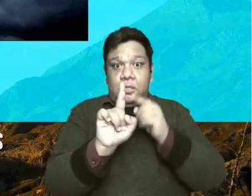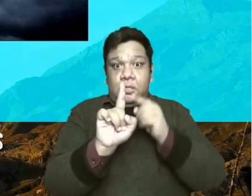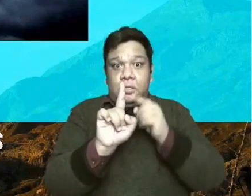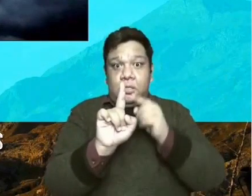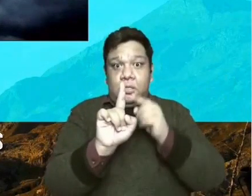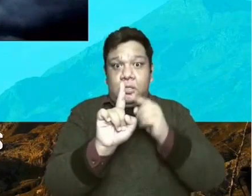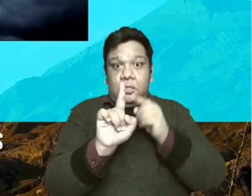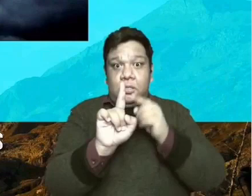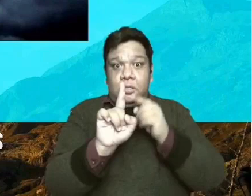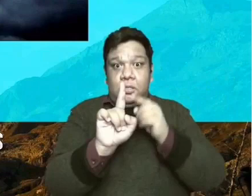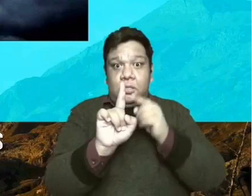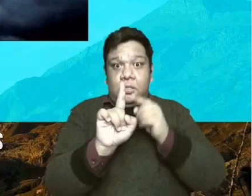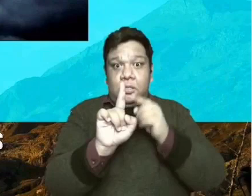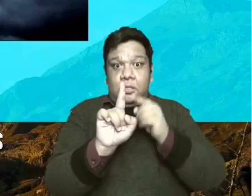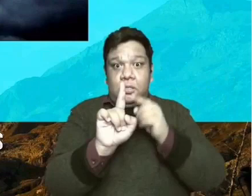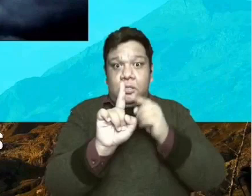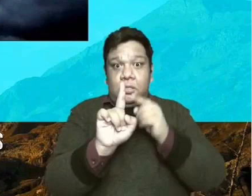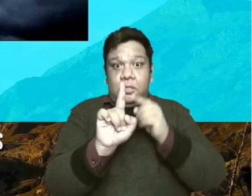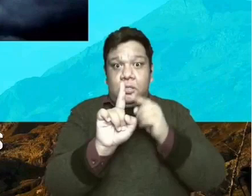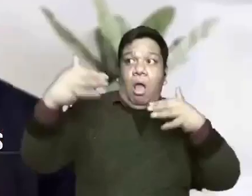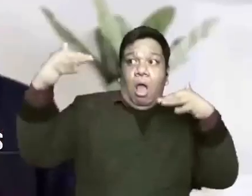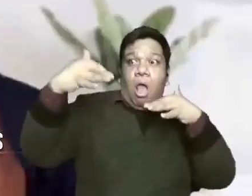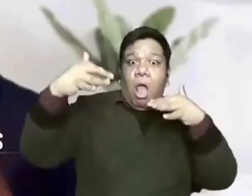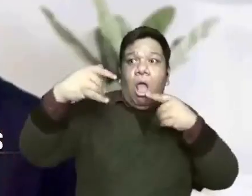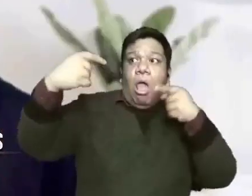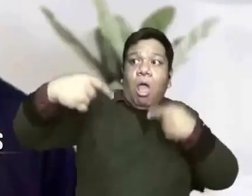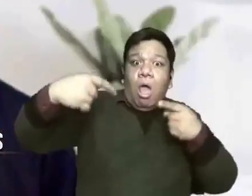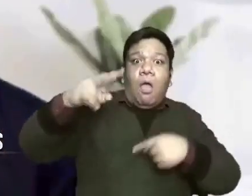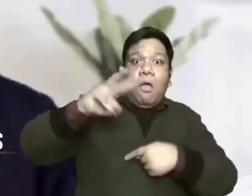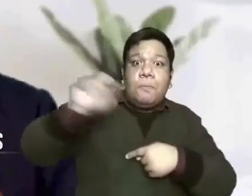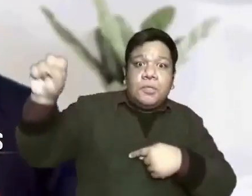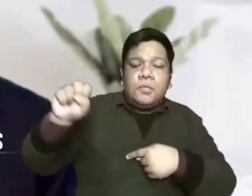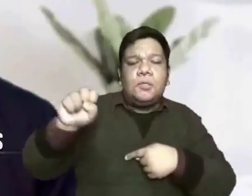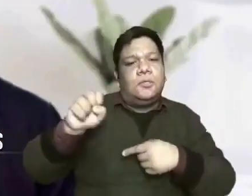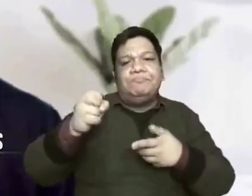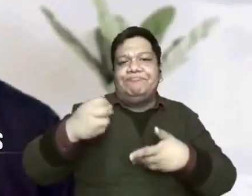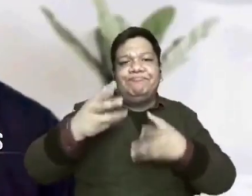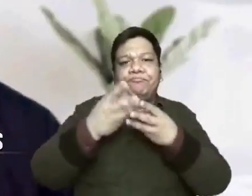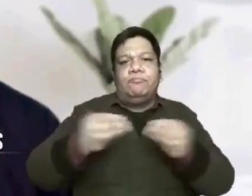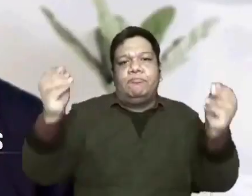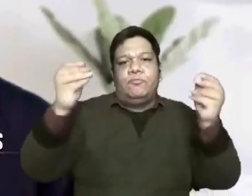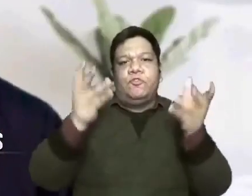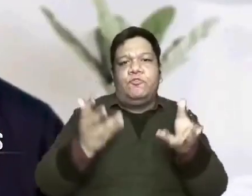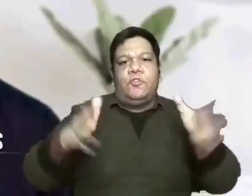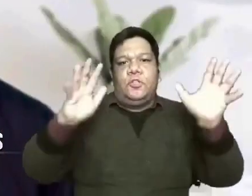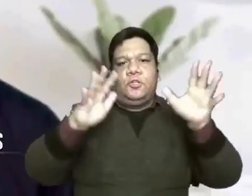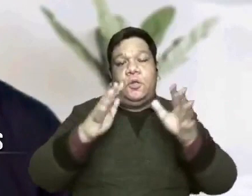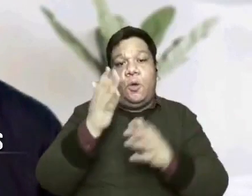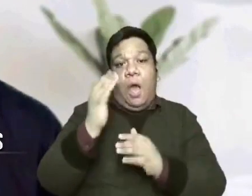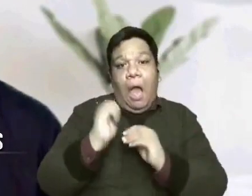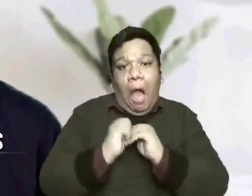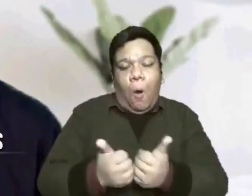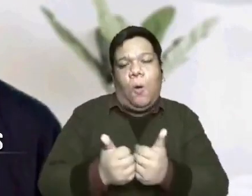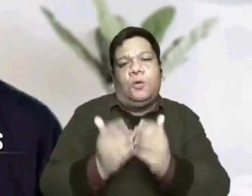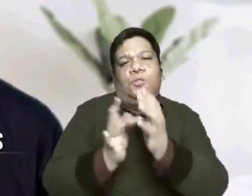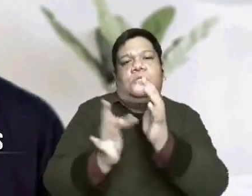ang siyang tumigil o tumapos sa away, sa alitan, sa pagitan ng Diyos at ng tao.